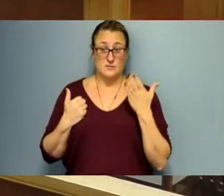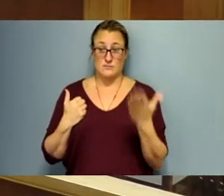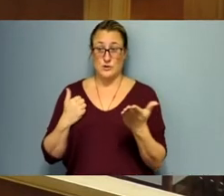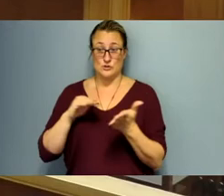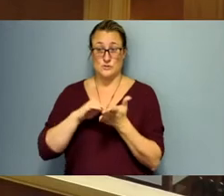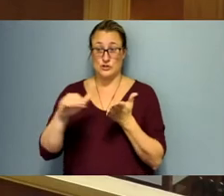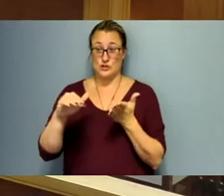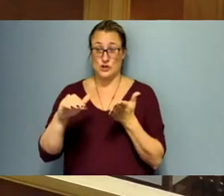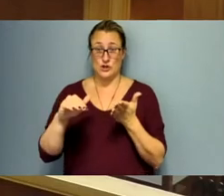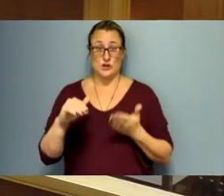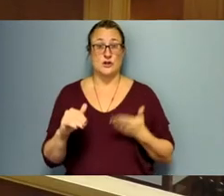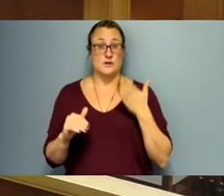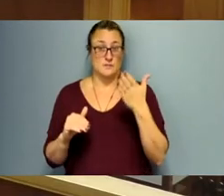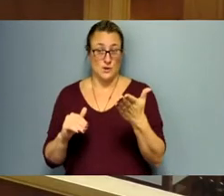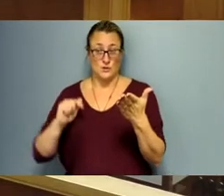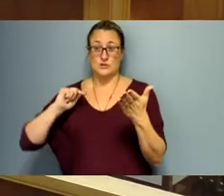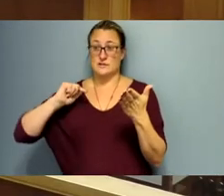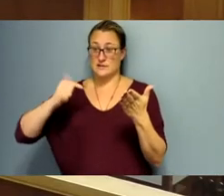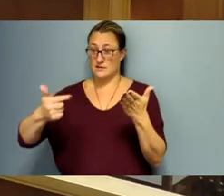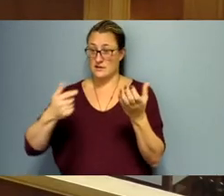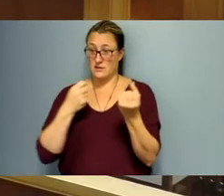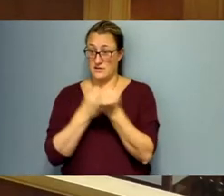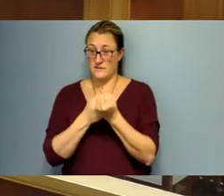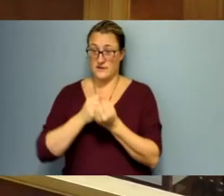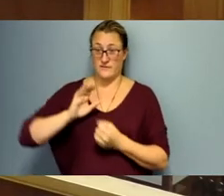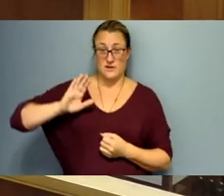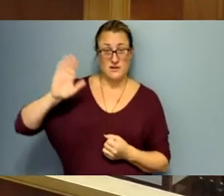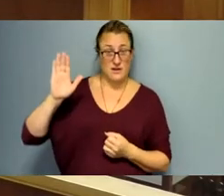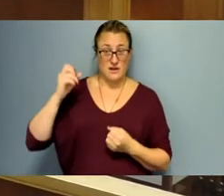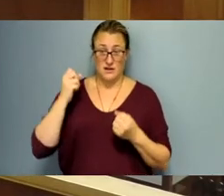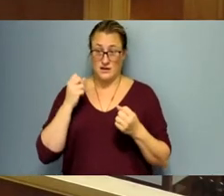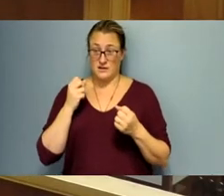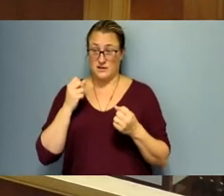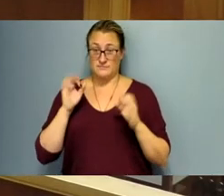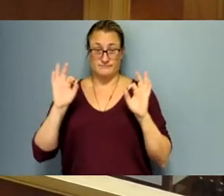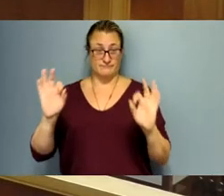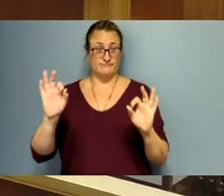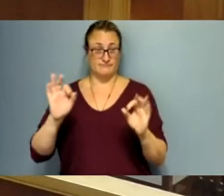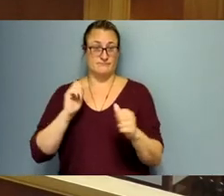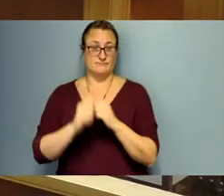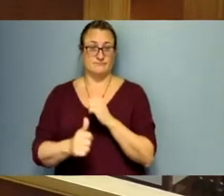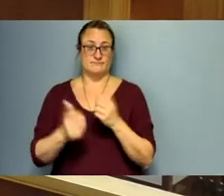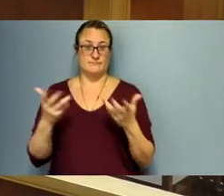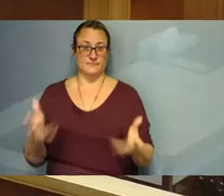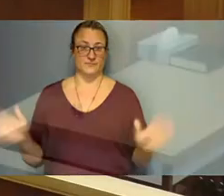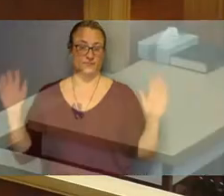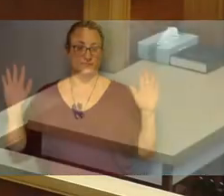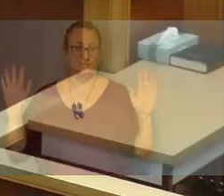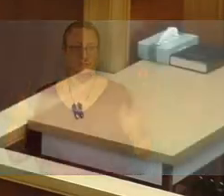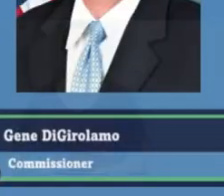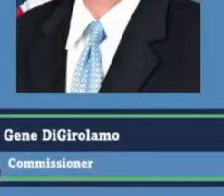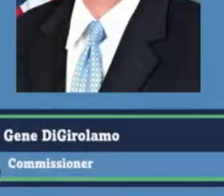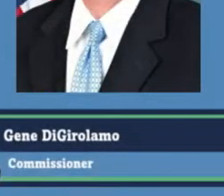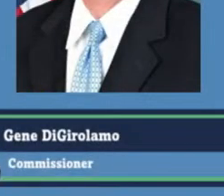okay all in favor aye thank you my my my my my my You